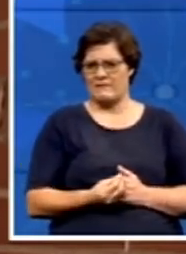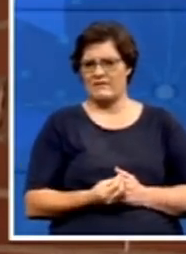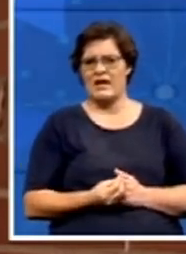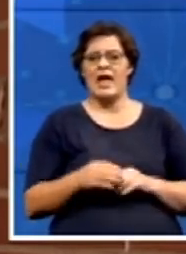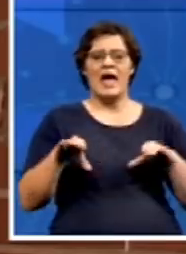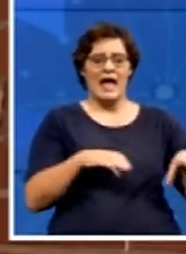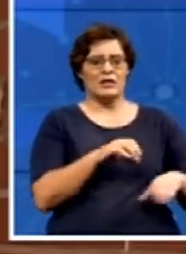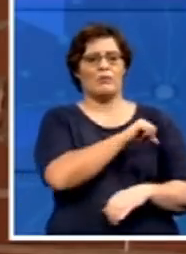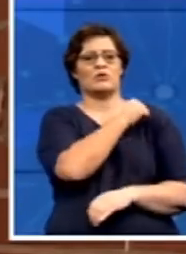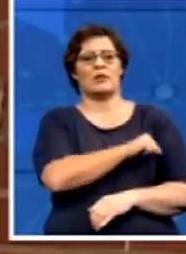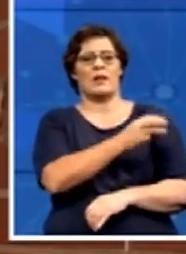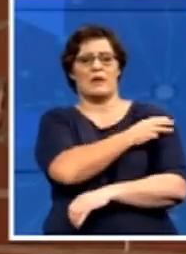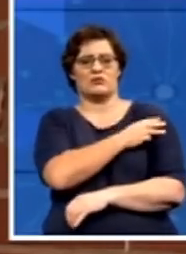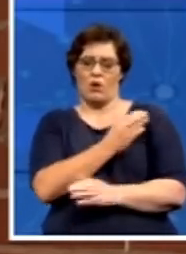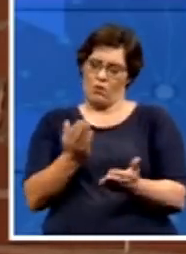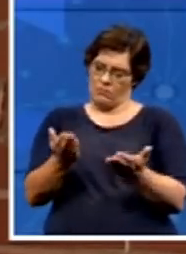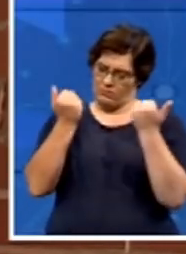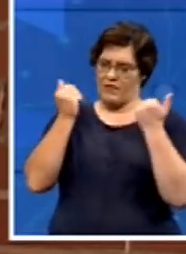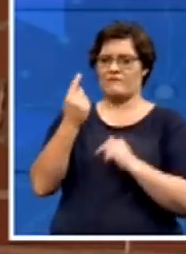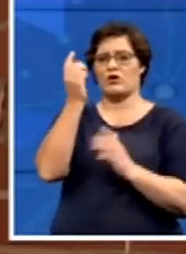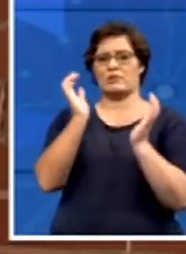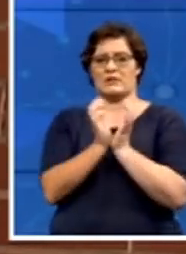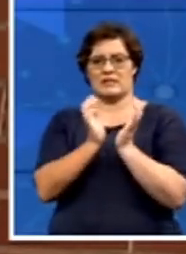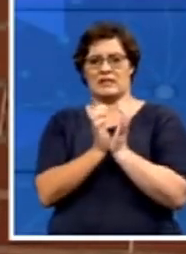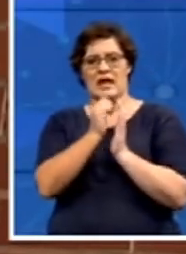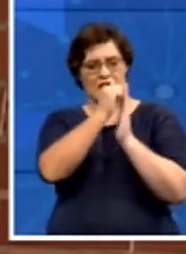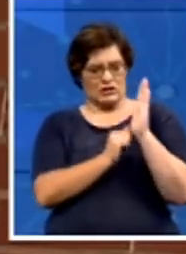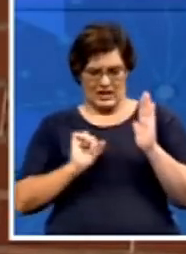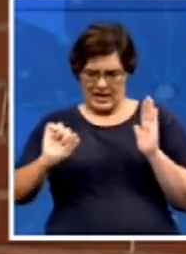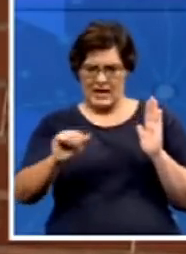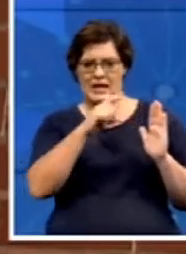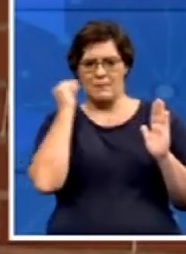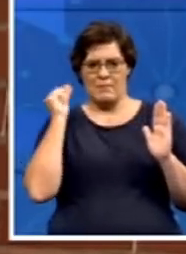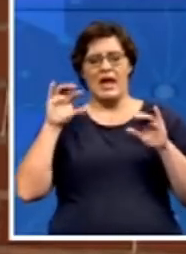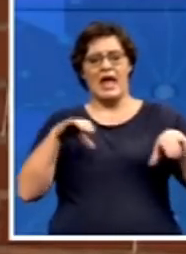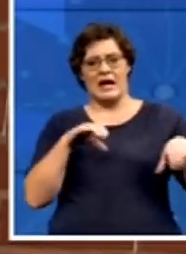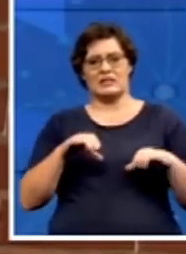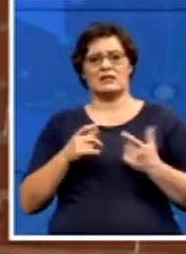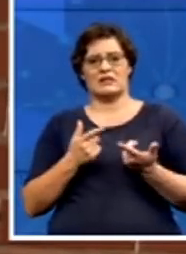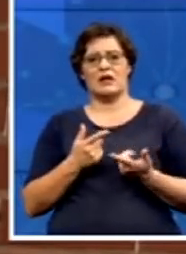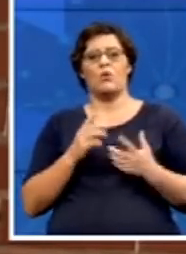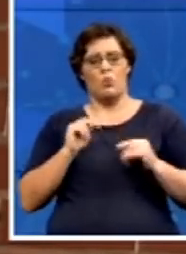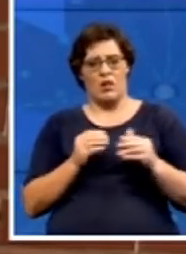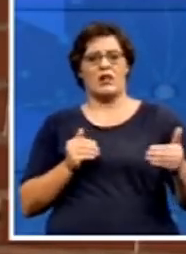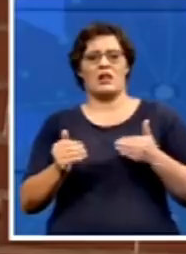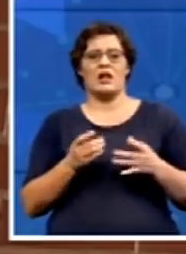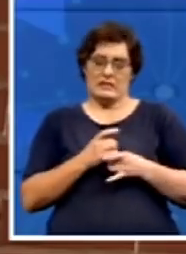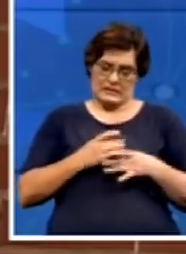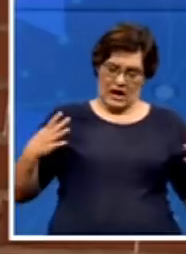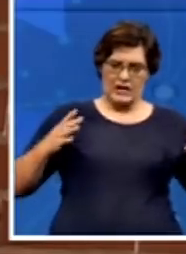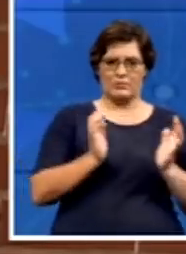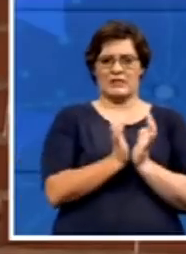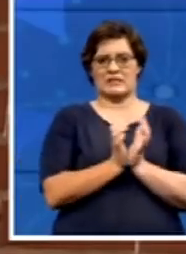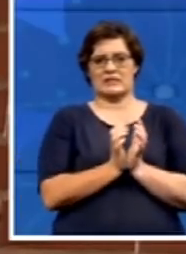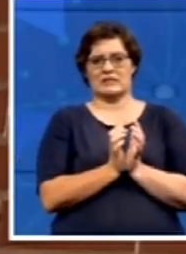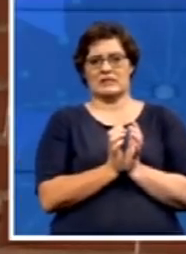meeting. So the agenda was in his name as acting municipal manager, and he called the meeting and was going to preside. He started the meeting, but then was removed from his